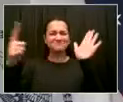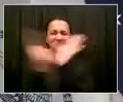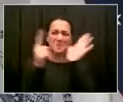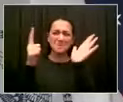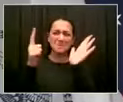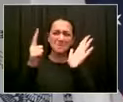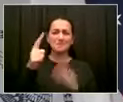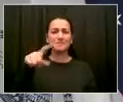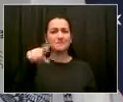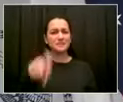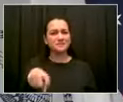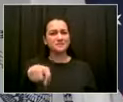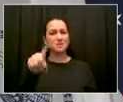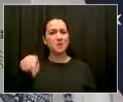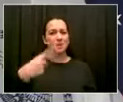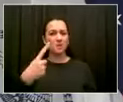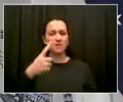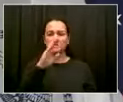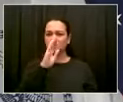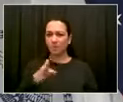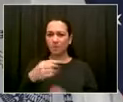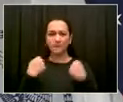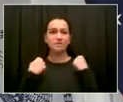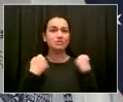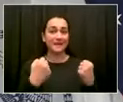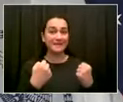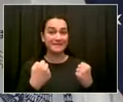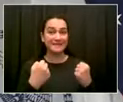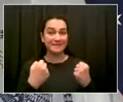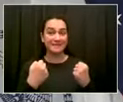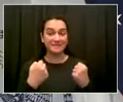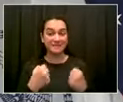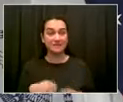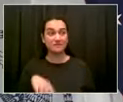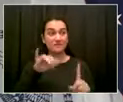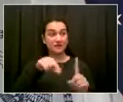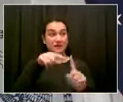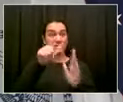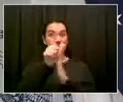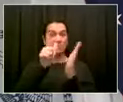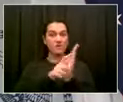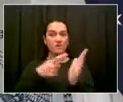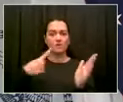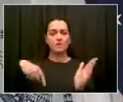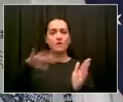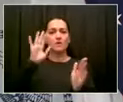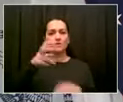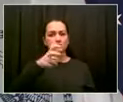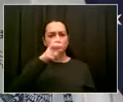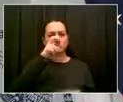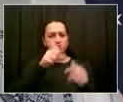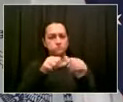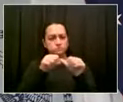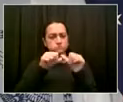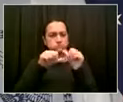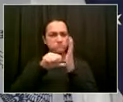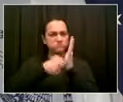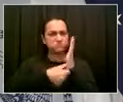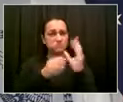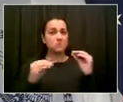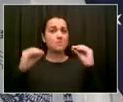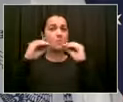who take a vehicle and turn it into a de facto weapon and drive under the influence